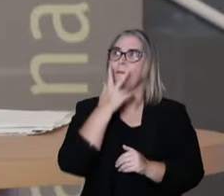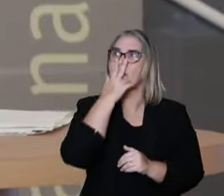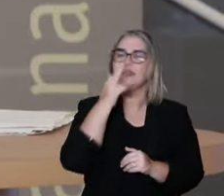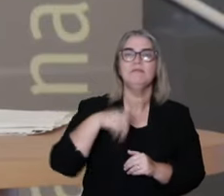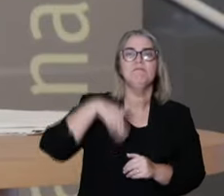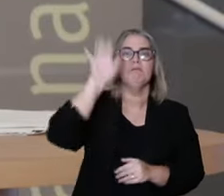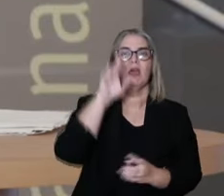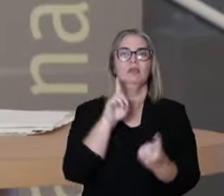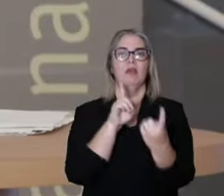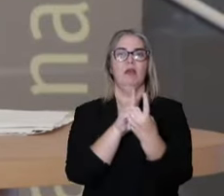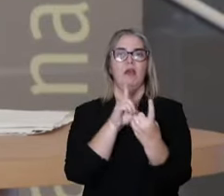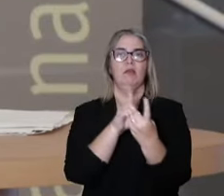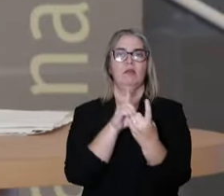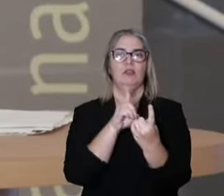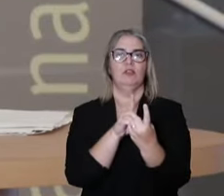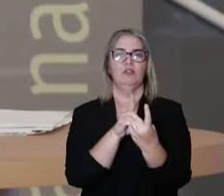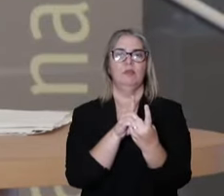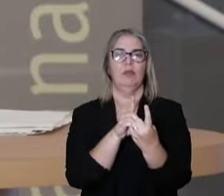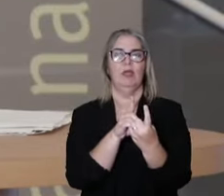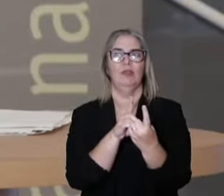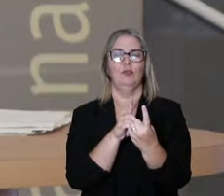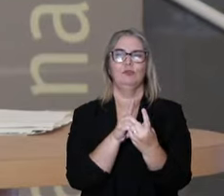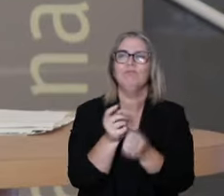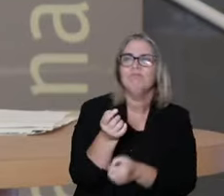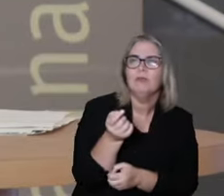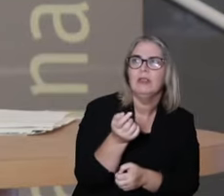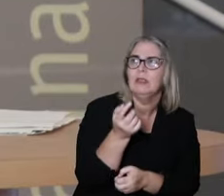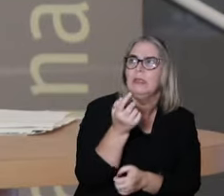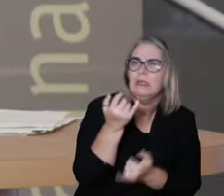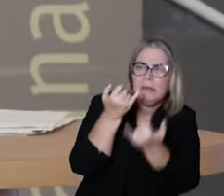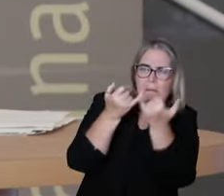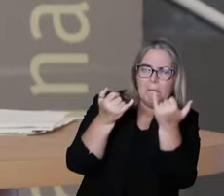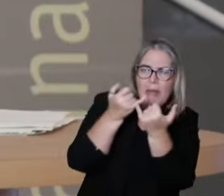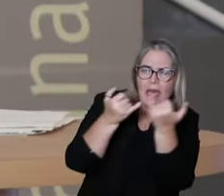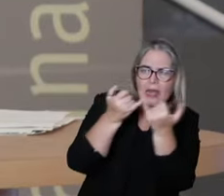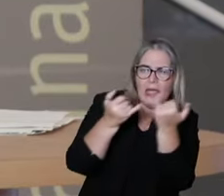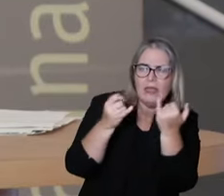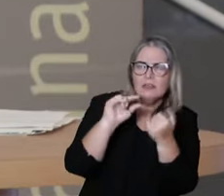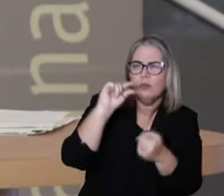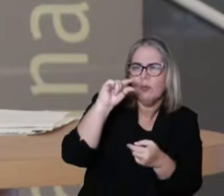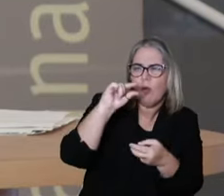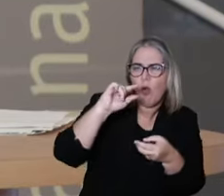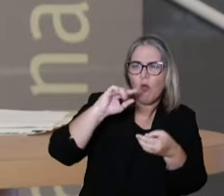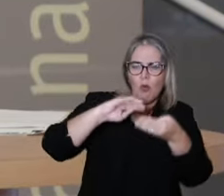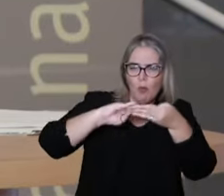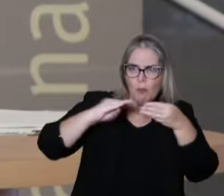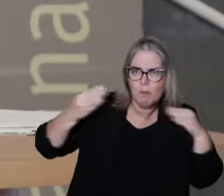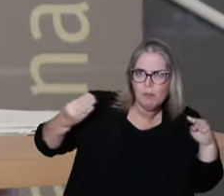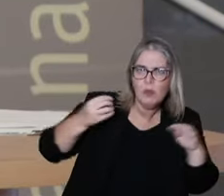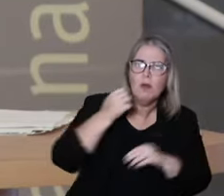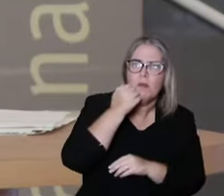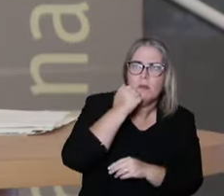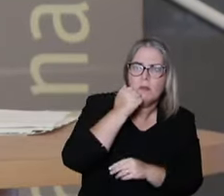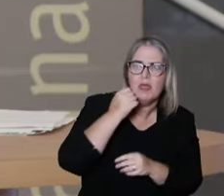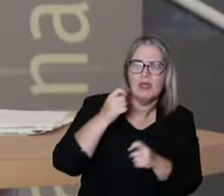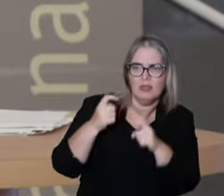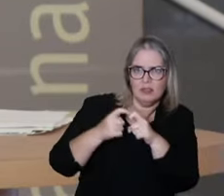is this care somehow similar to the biomedicine?